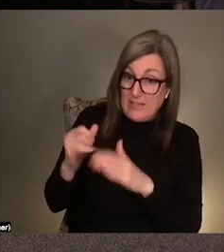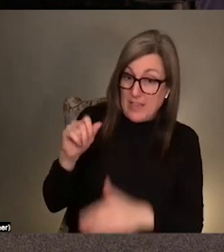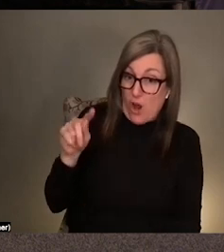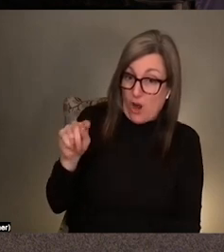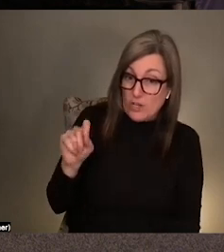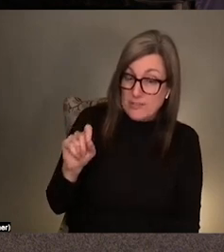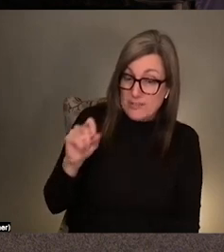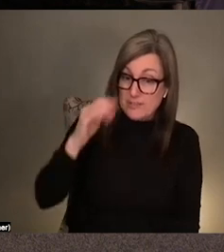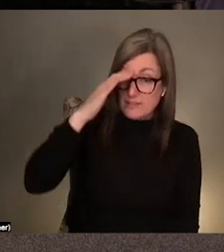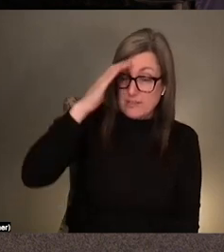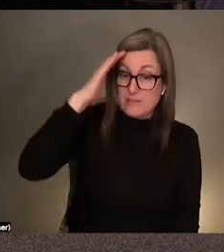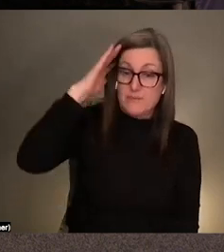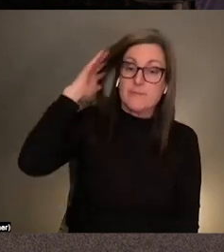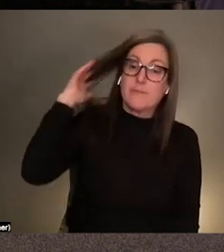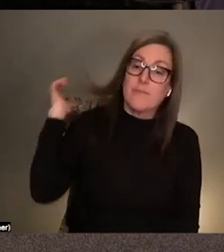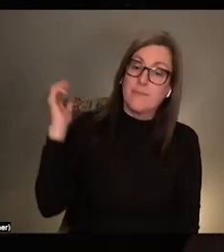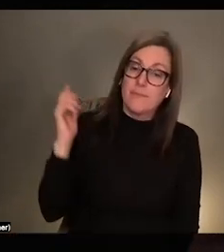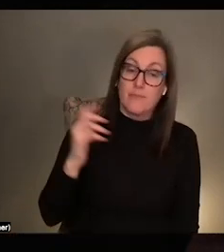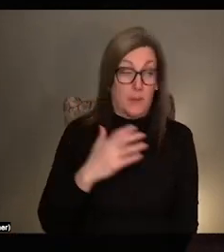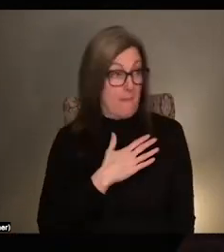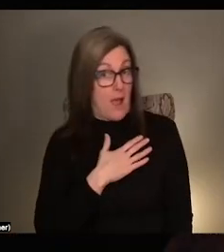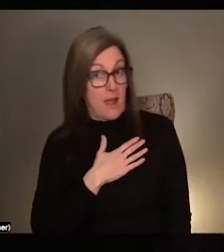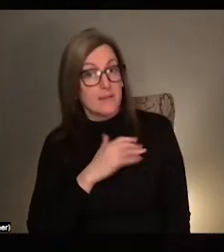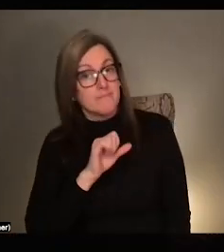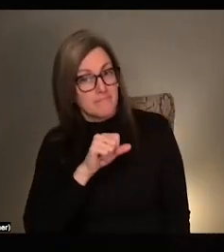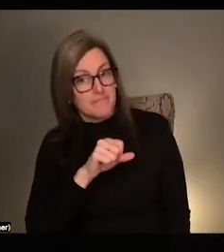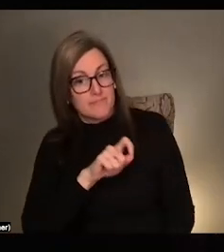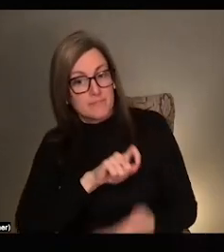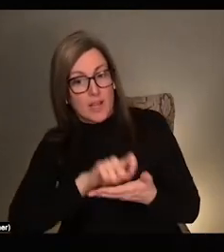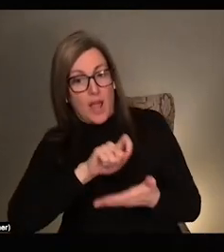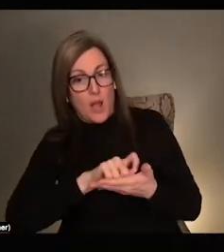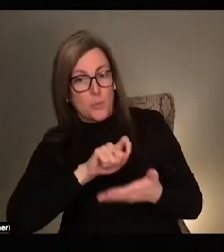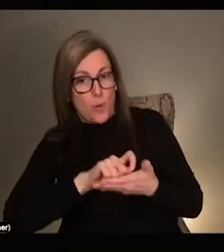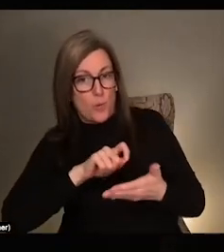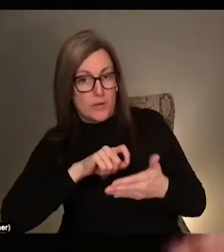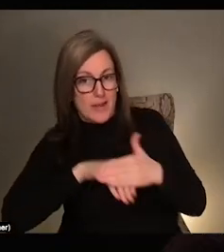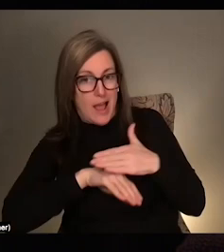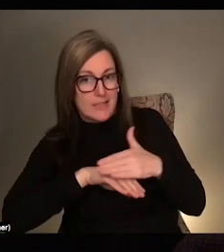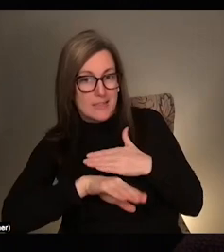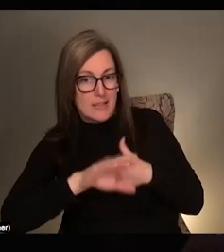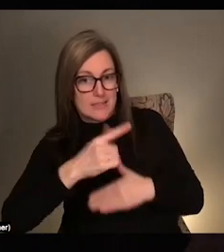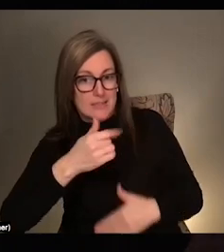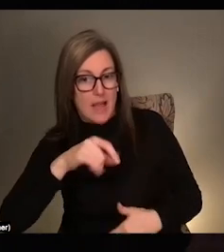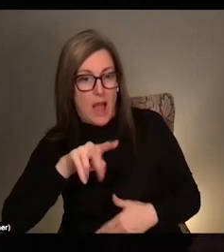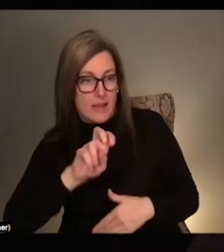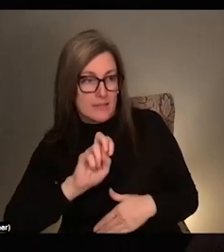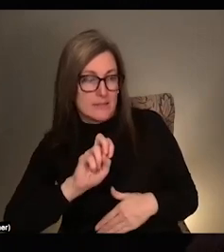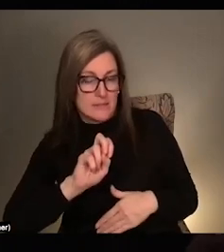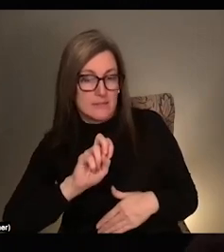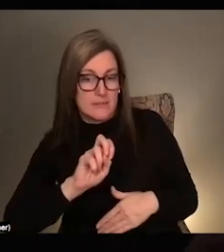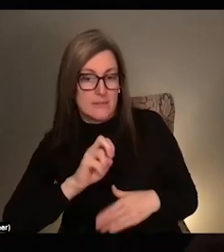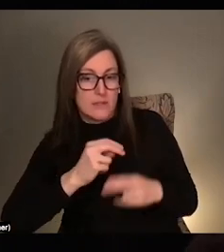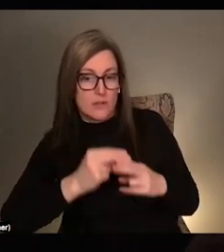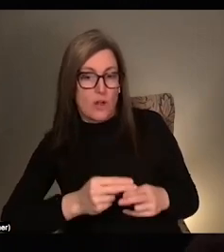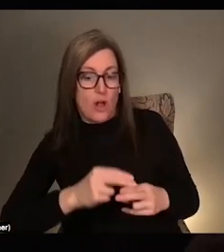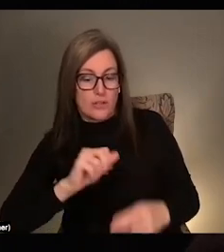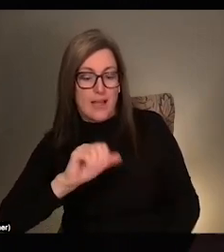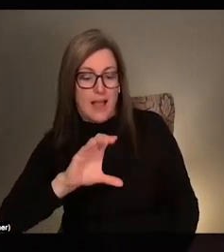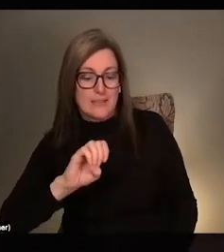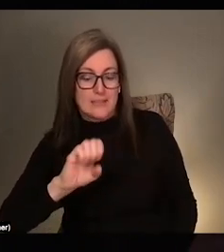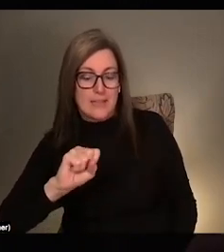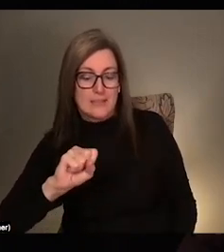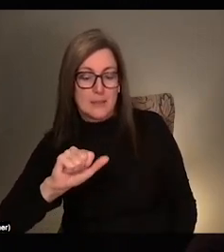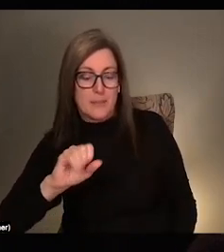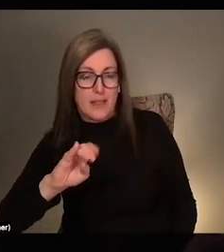Oh yeah. It's irrelevant. Sure. Yeah. I wrote an access guide for small scale arts nonprofits or organizations called accessibility in the arts. It's